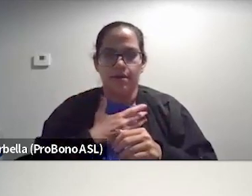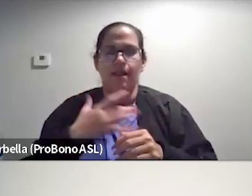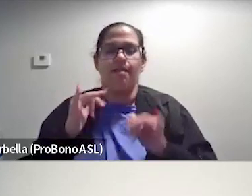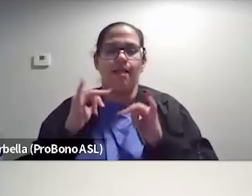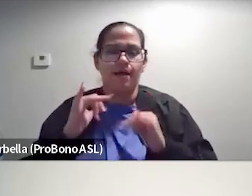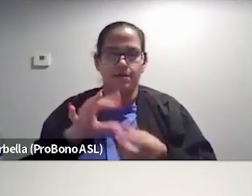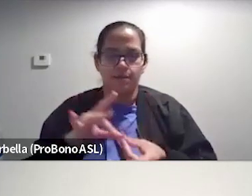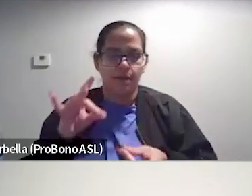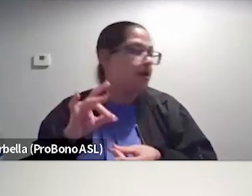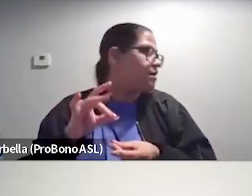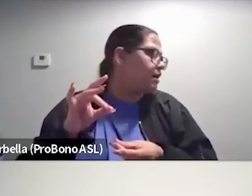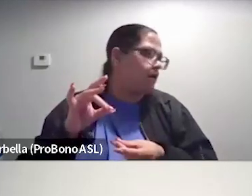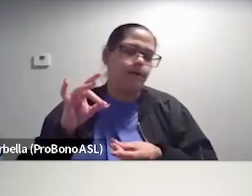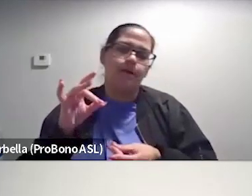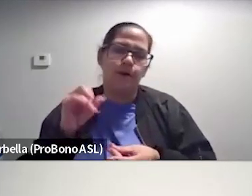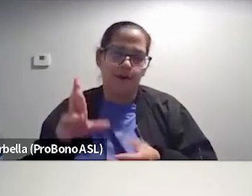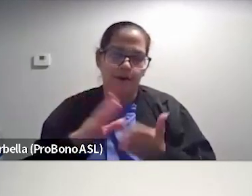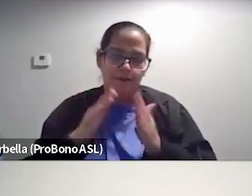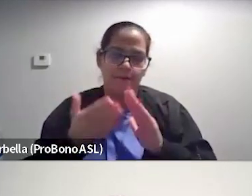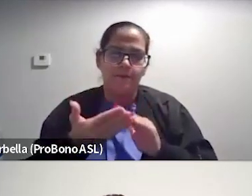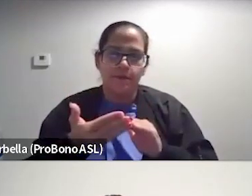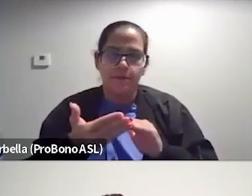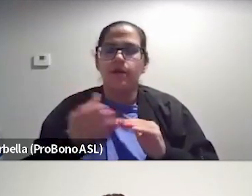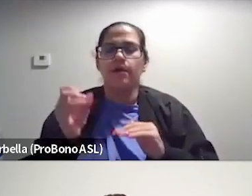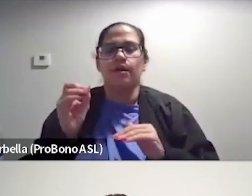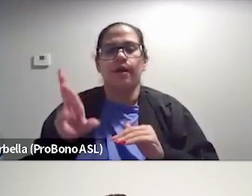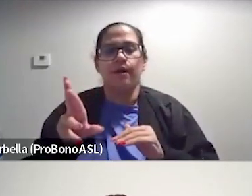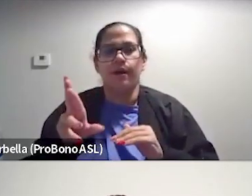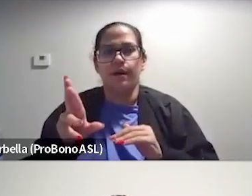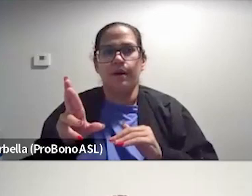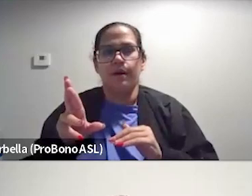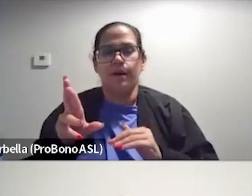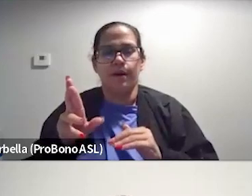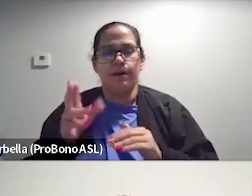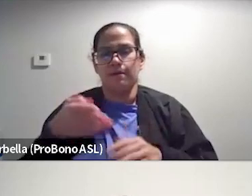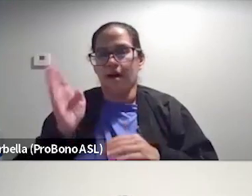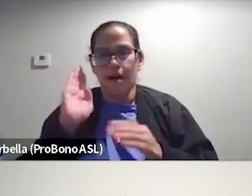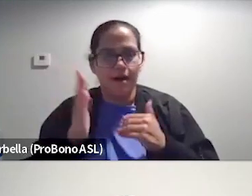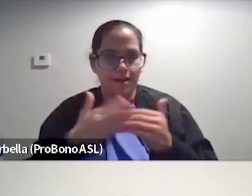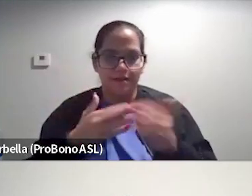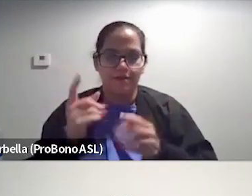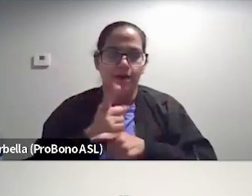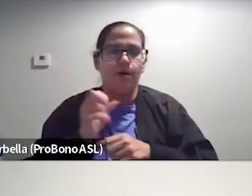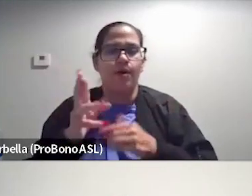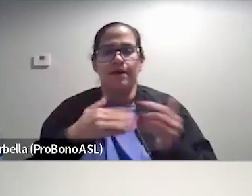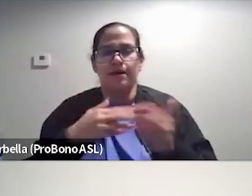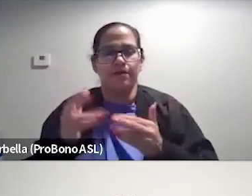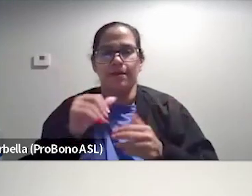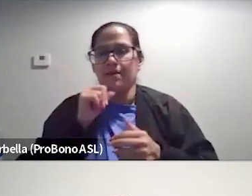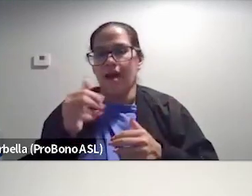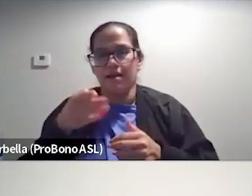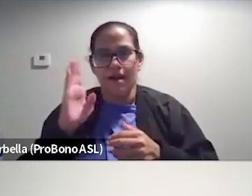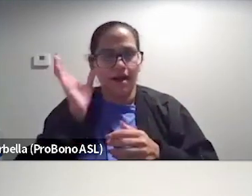or, or community or, uh, uh, God even, right. Or even a non-God